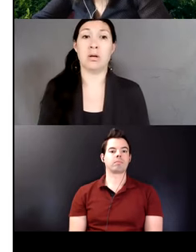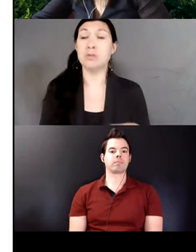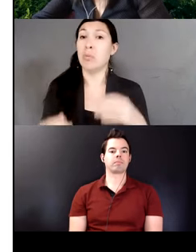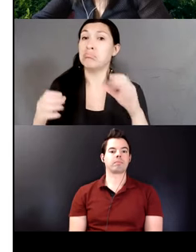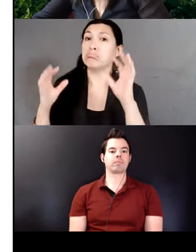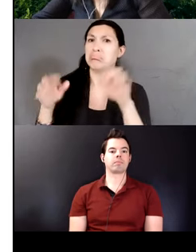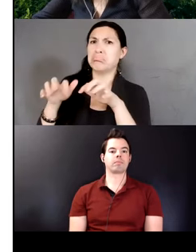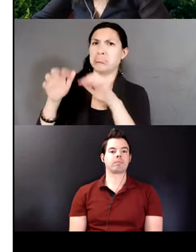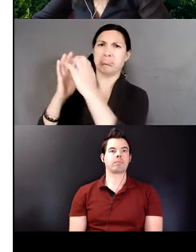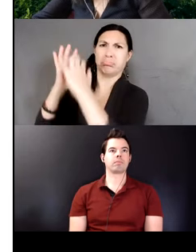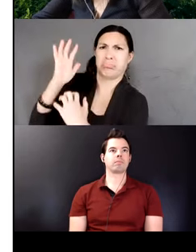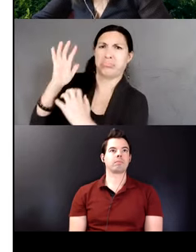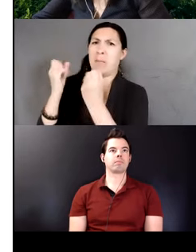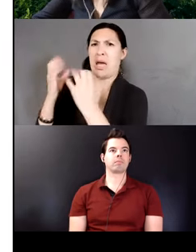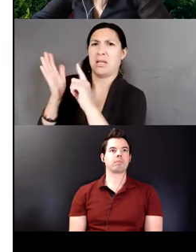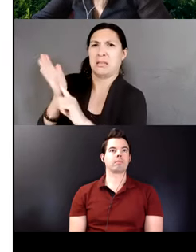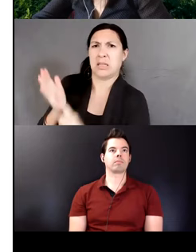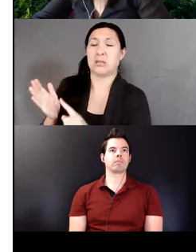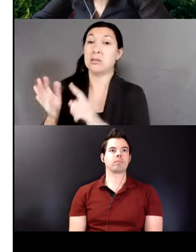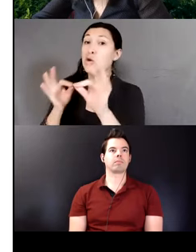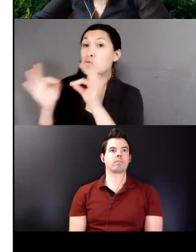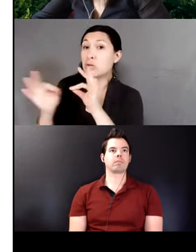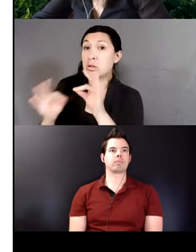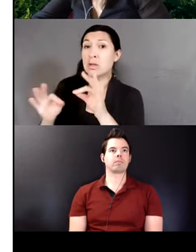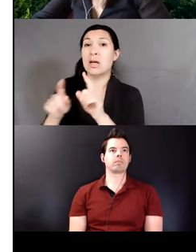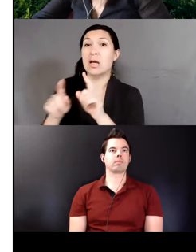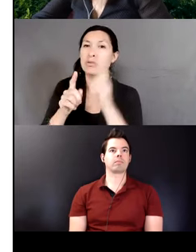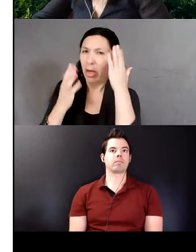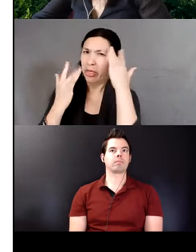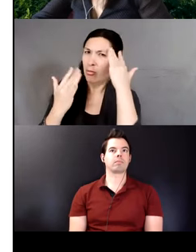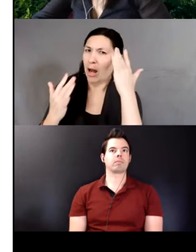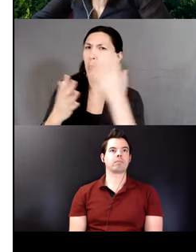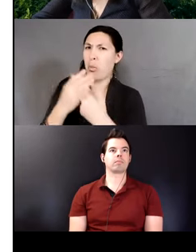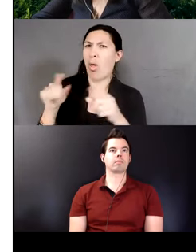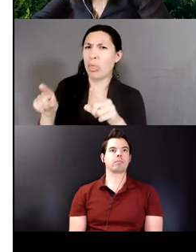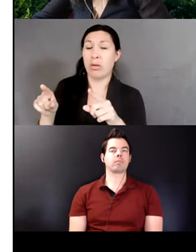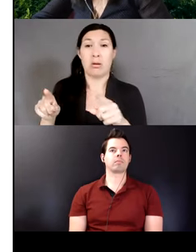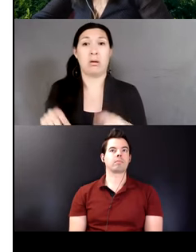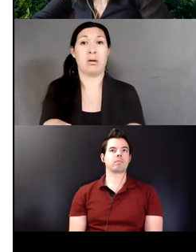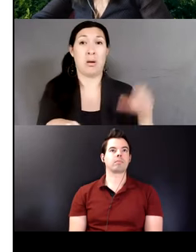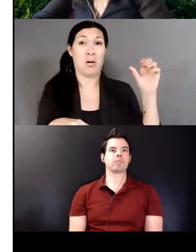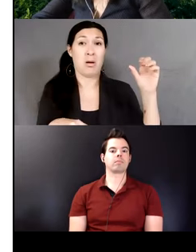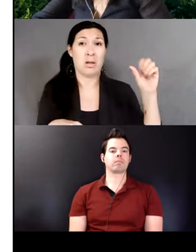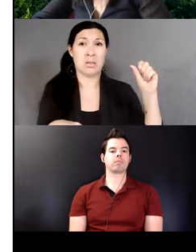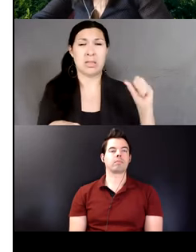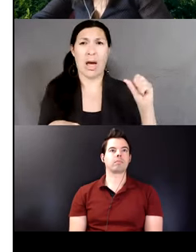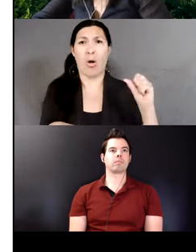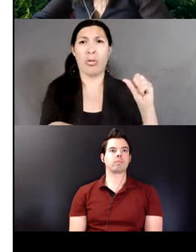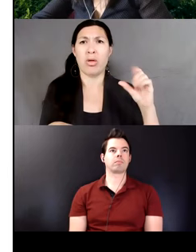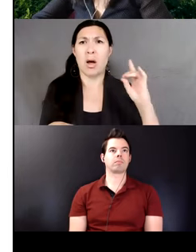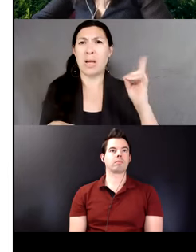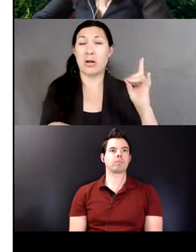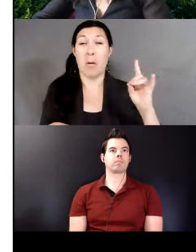of linguistic studies, both descriptive and theoretical. There are no studies on South Bolivian Quechua spoken by